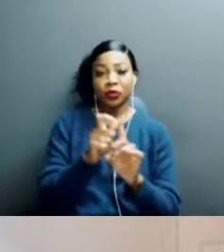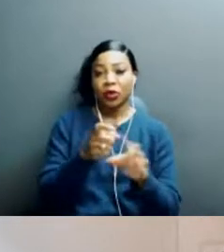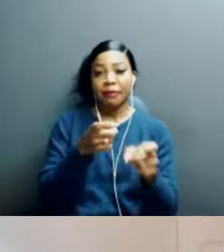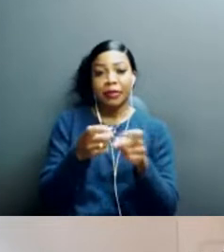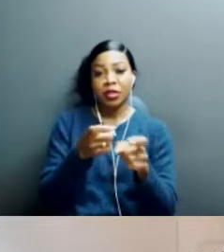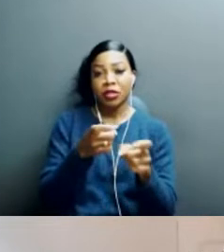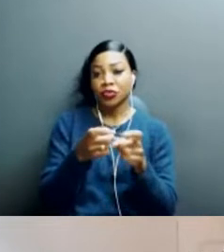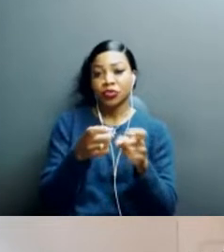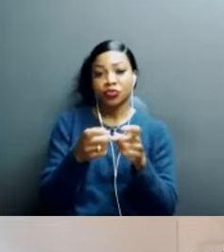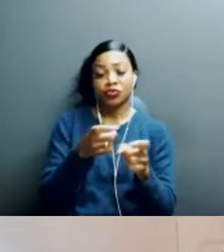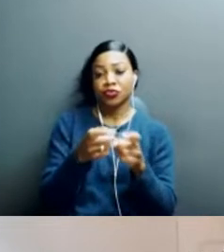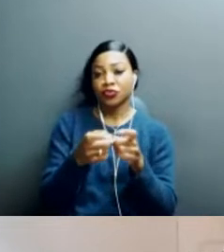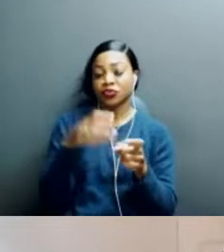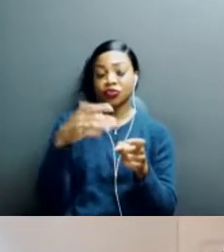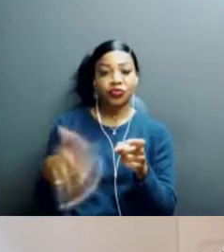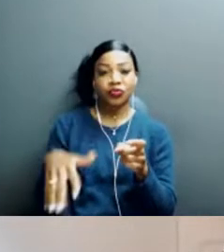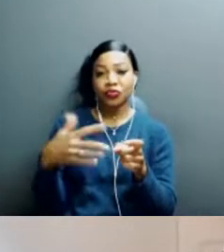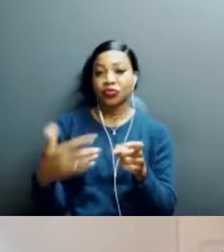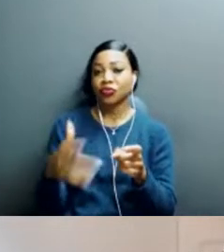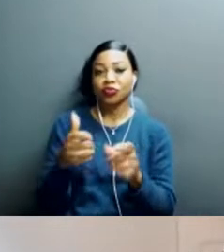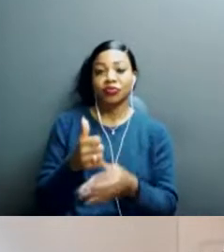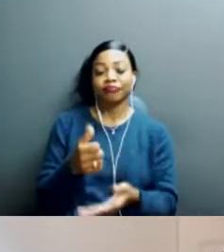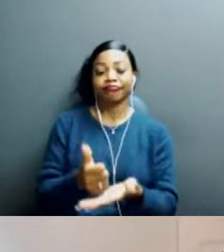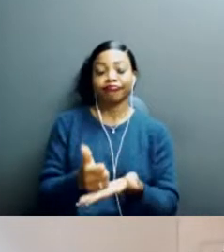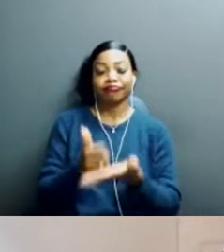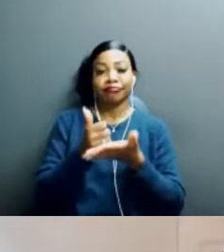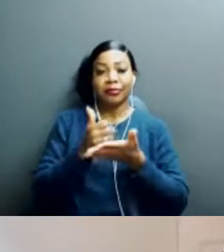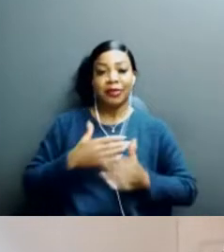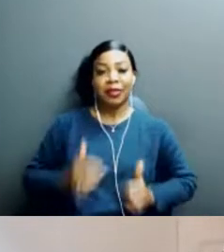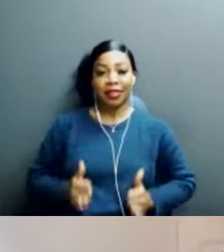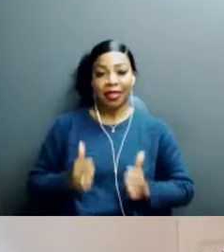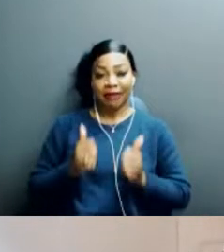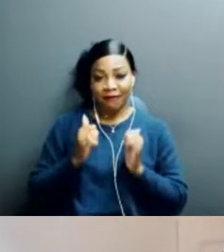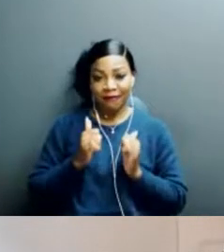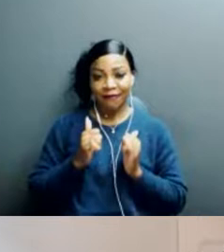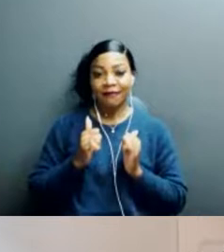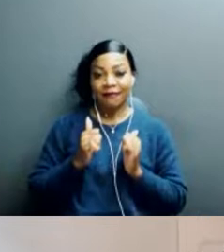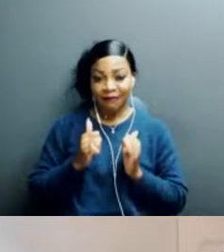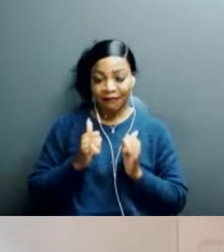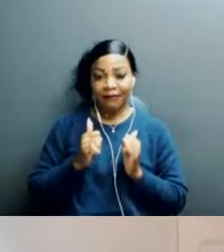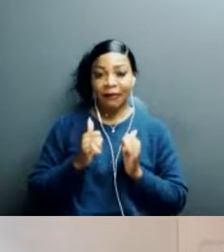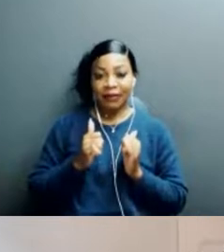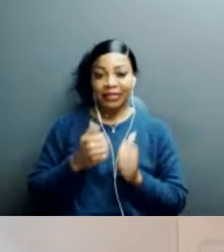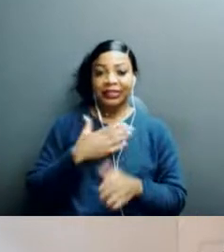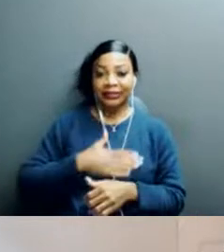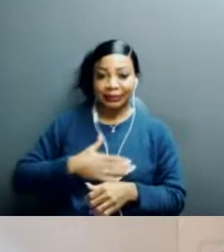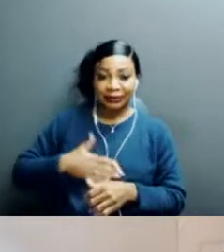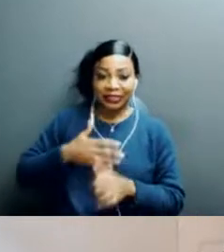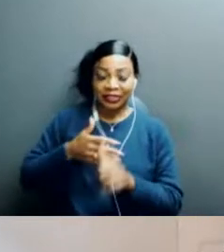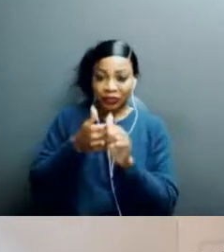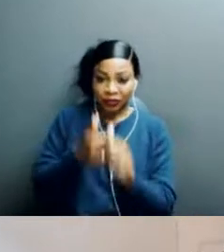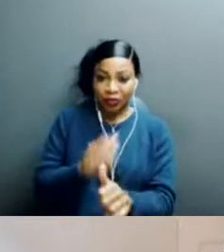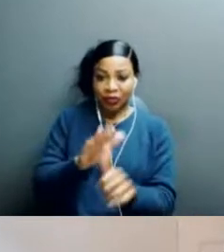changed my life for the better. So I strongly endorse your message. Uh, it will make your life safer and easier.